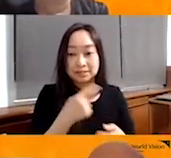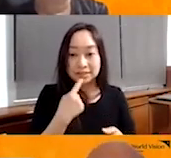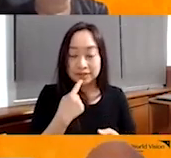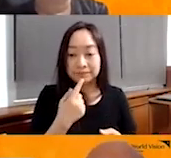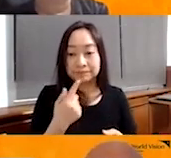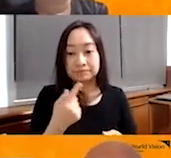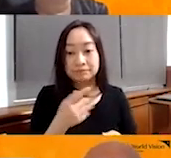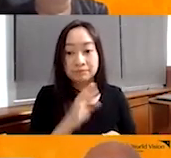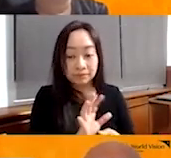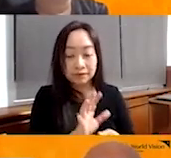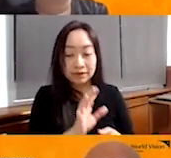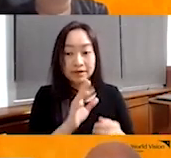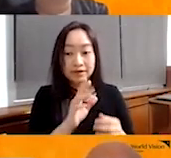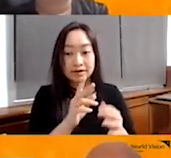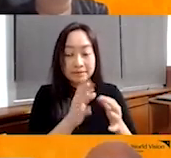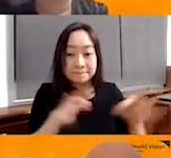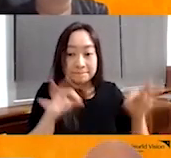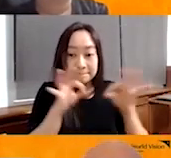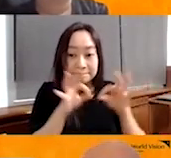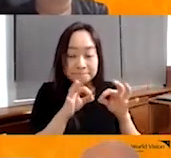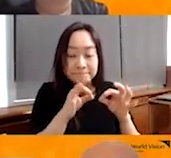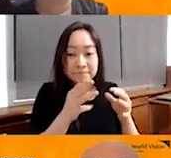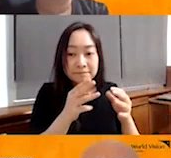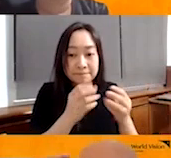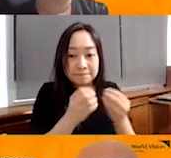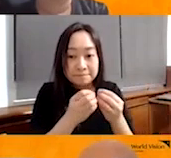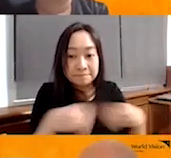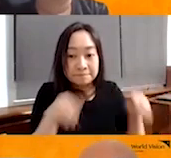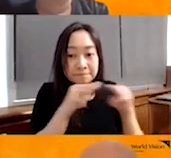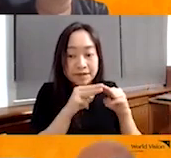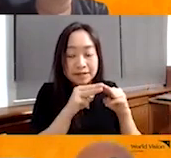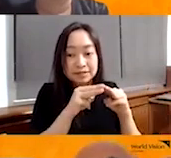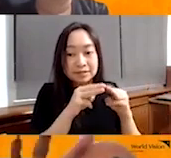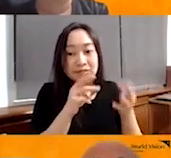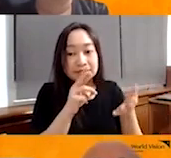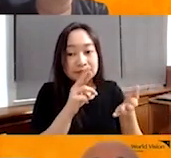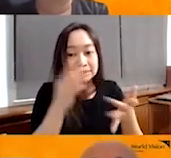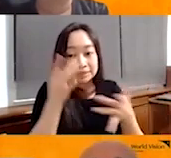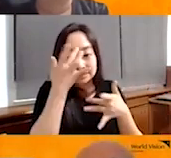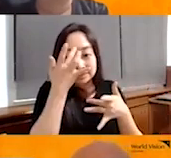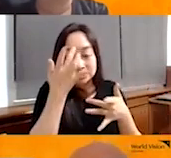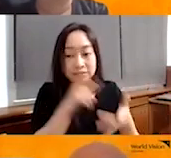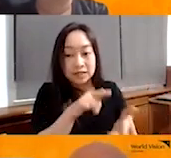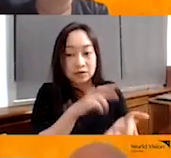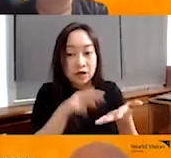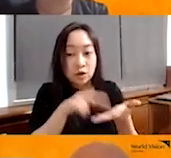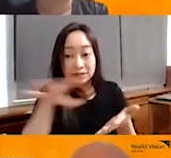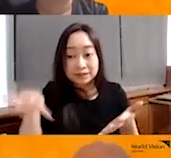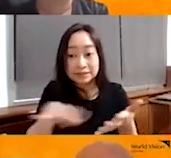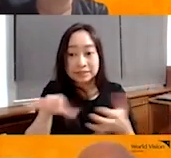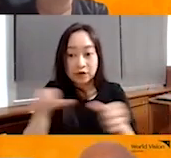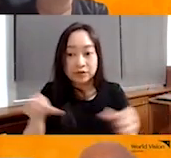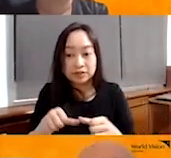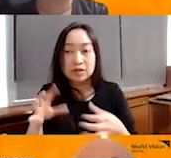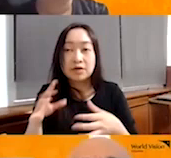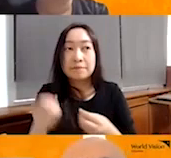sickness that they record in those areas is related